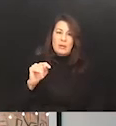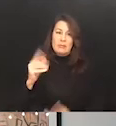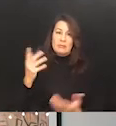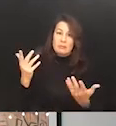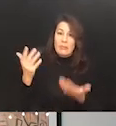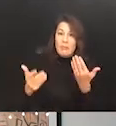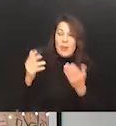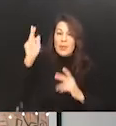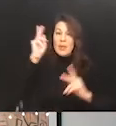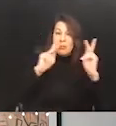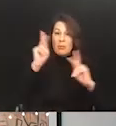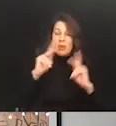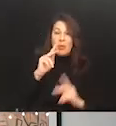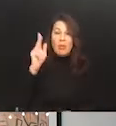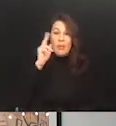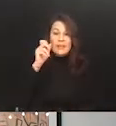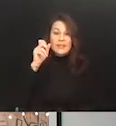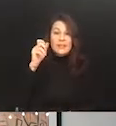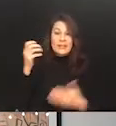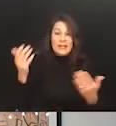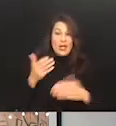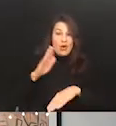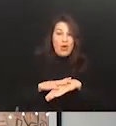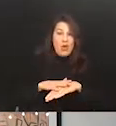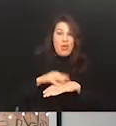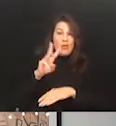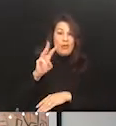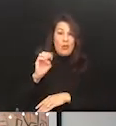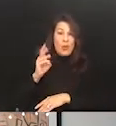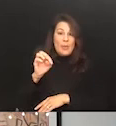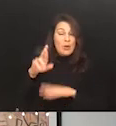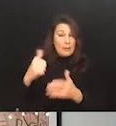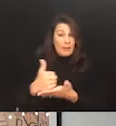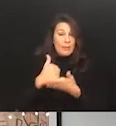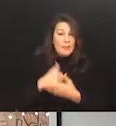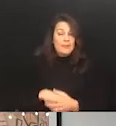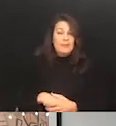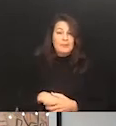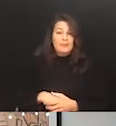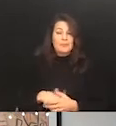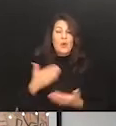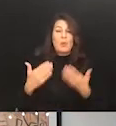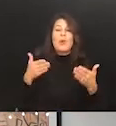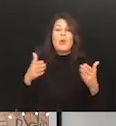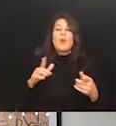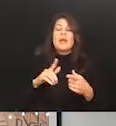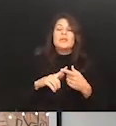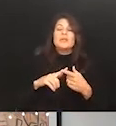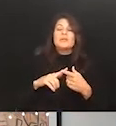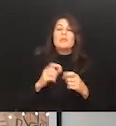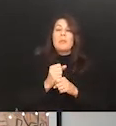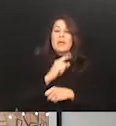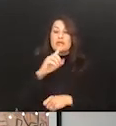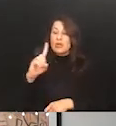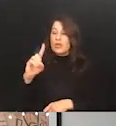people listening to this webinar could actually help with that. Maybe there's a way to make sure that data sets we have that